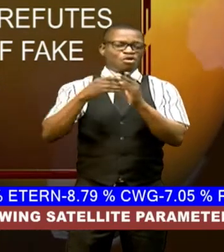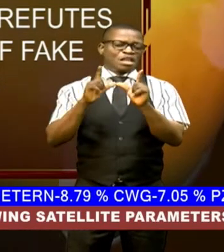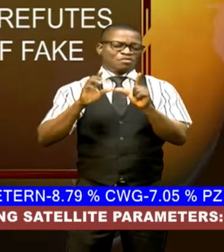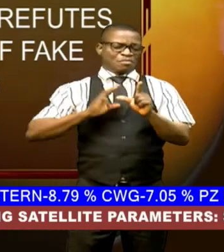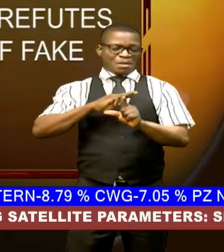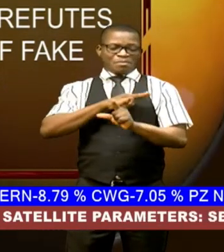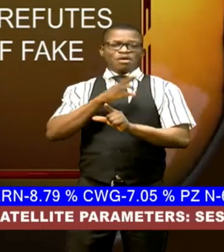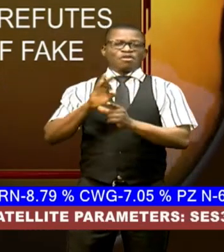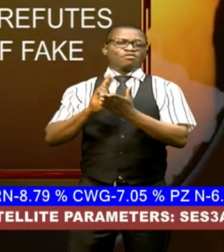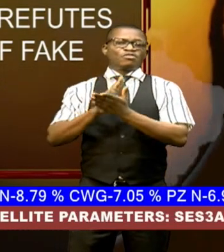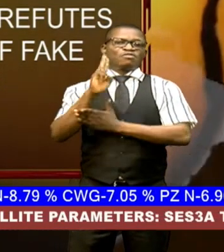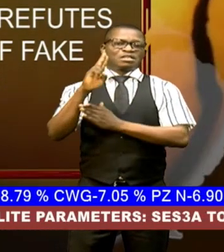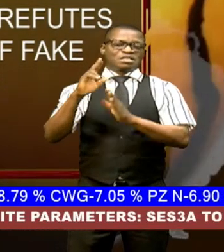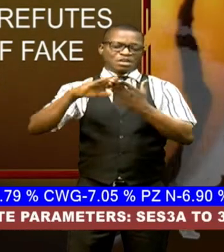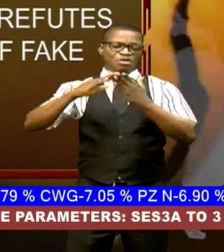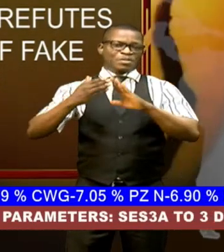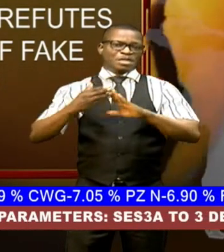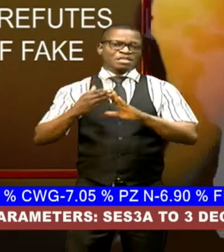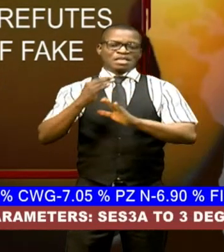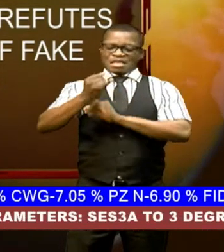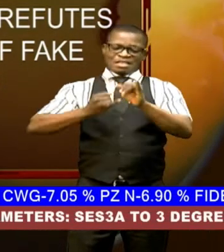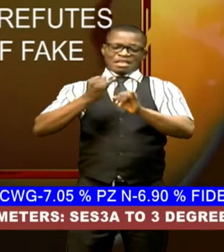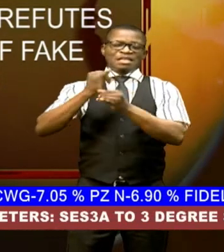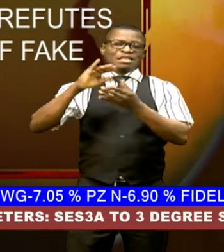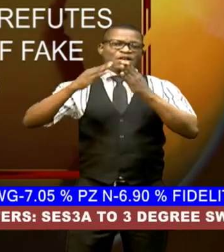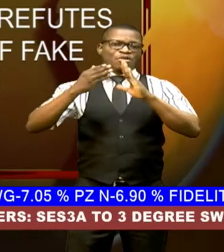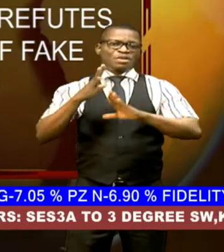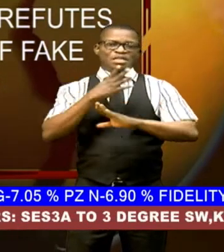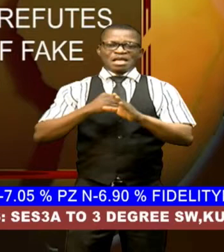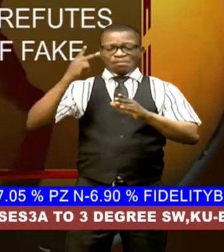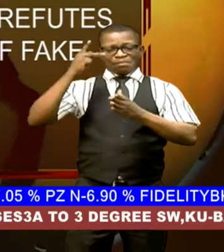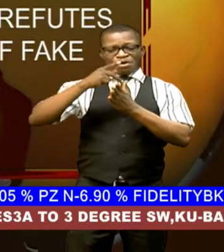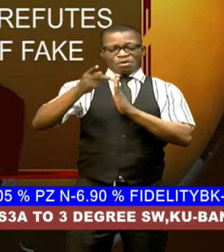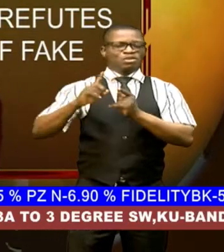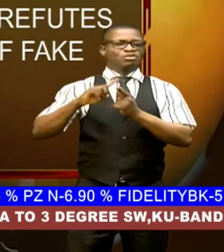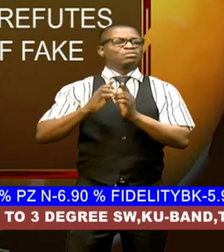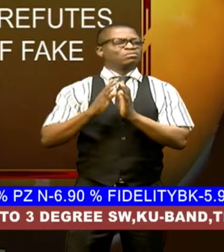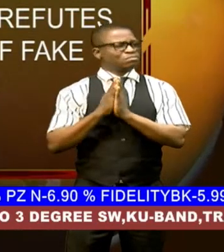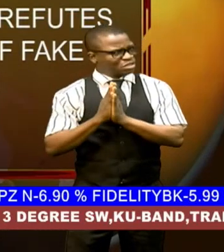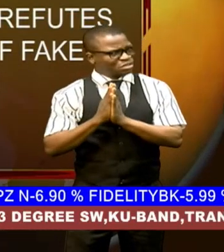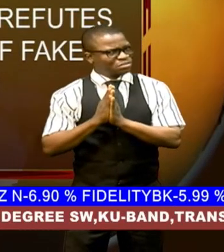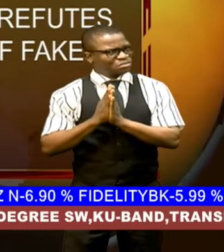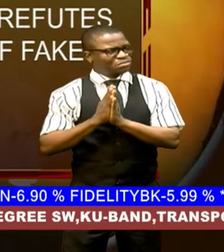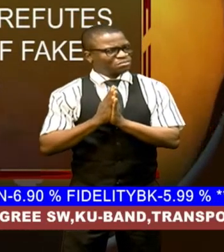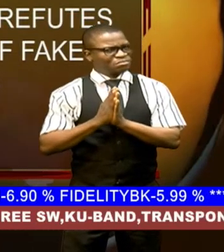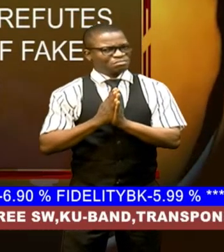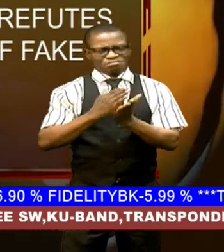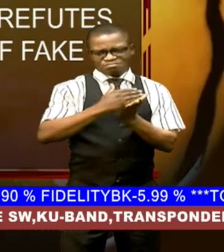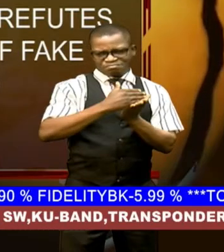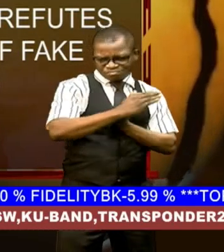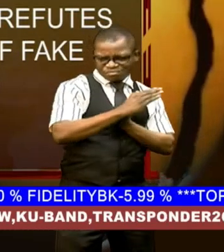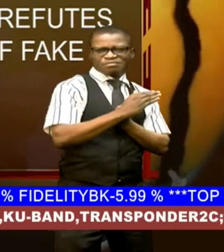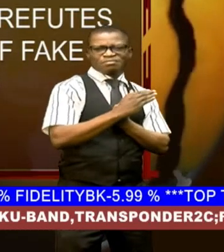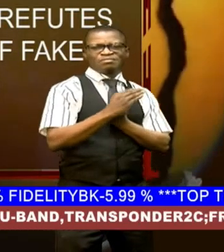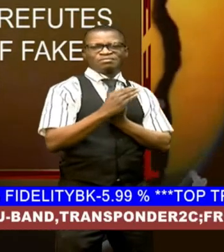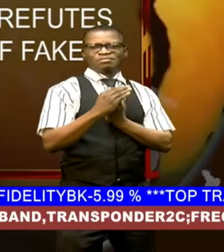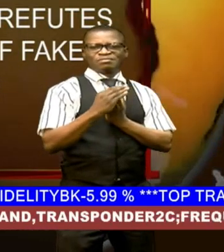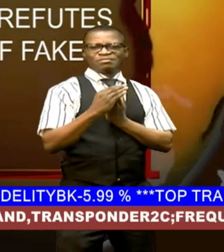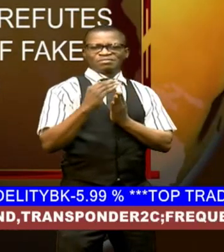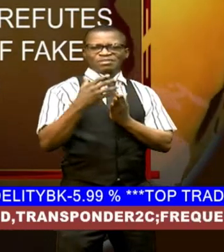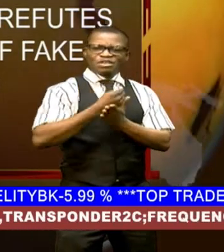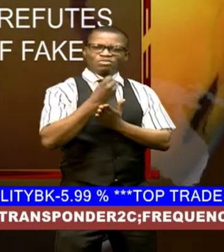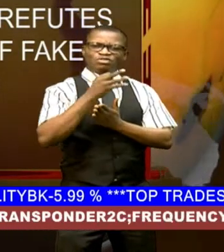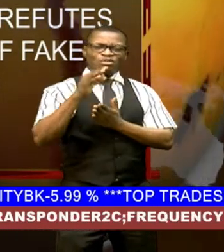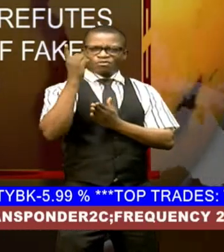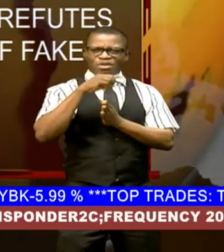the universities commission community international community and the public to please disregard these items of fake and still news